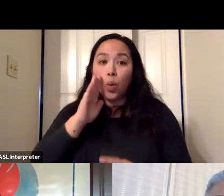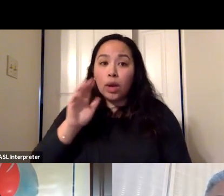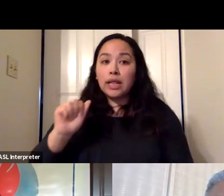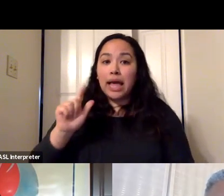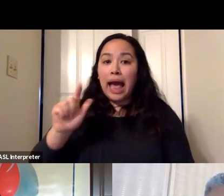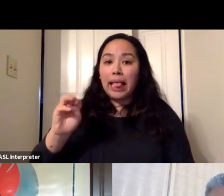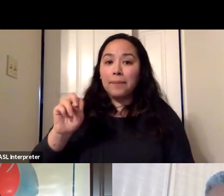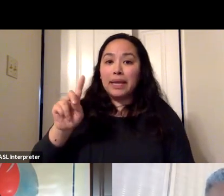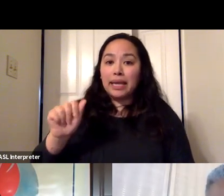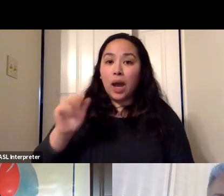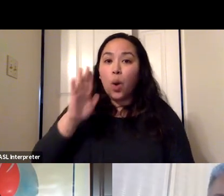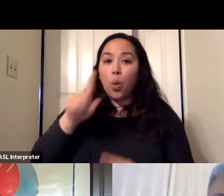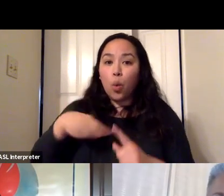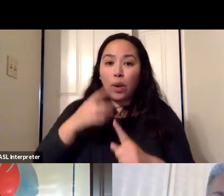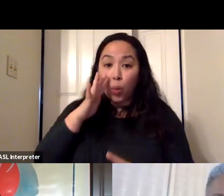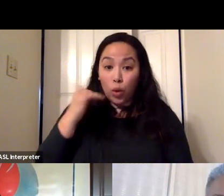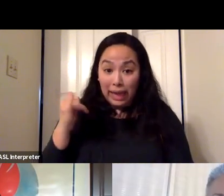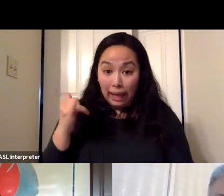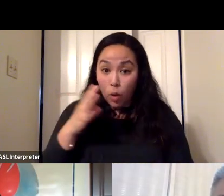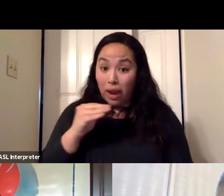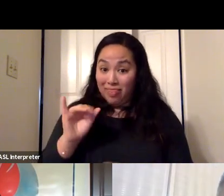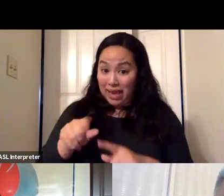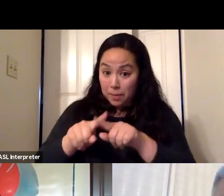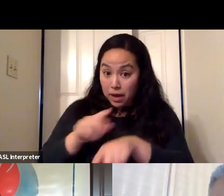tier and does it depend on how many people get the vaccine.